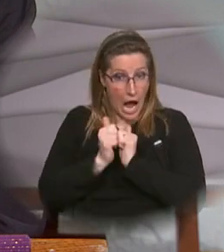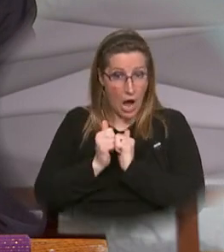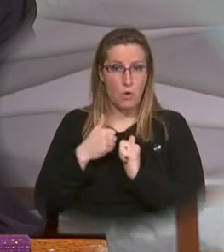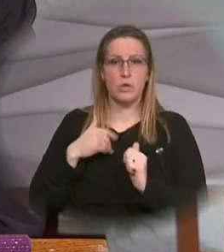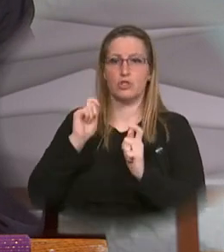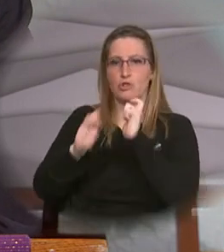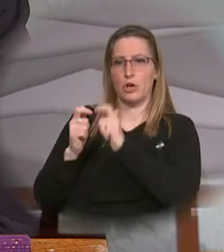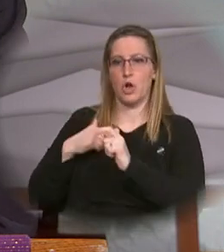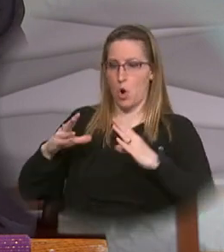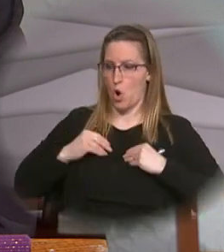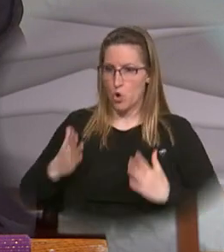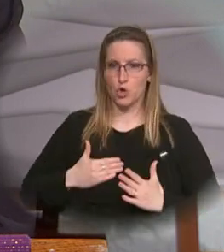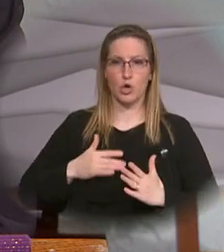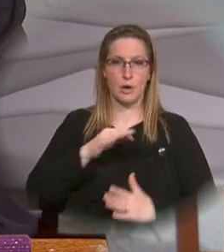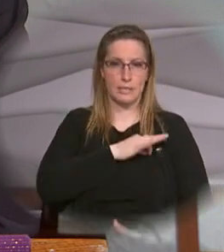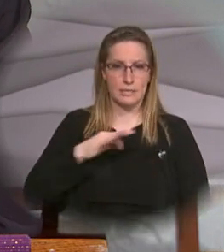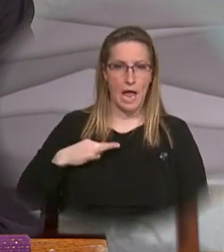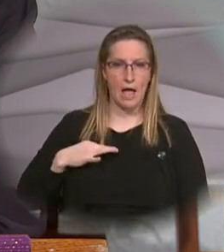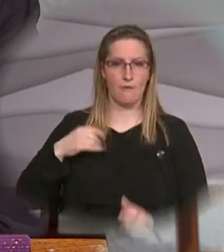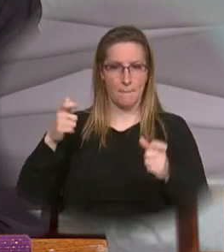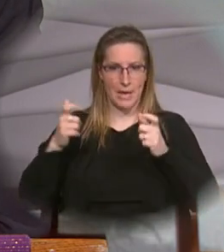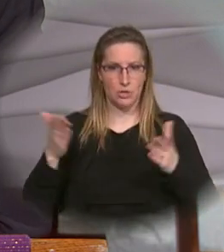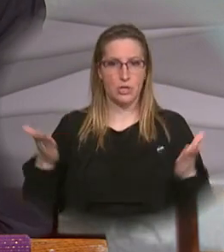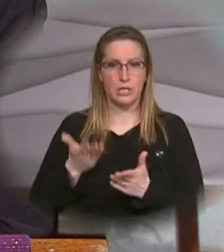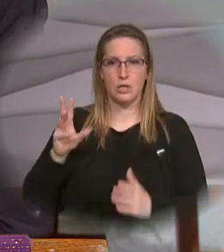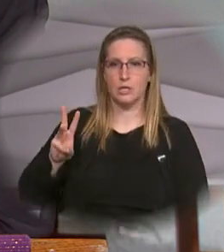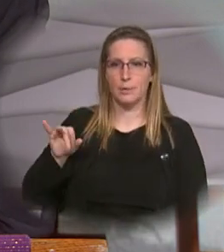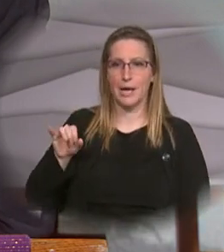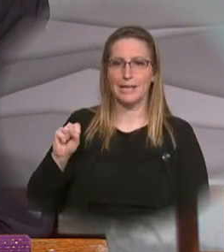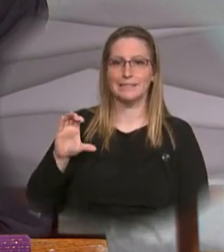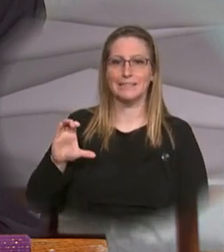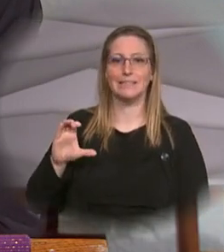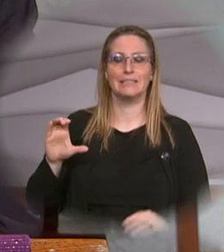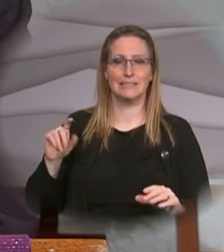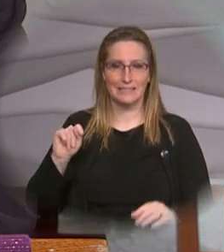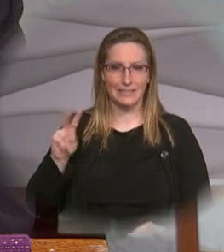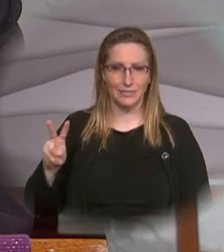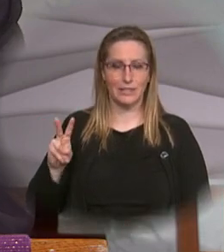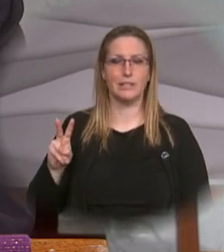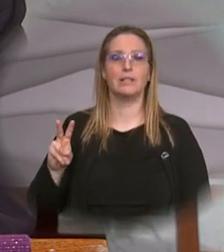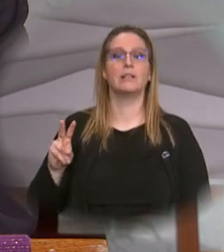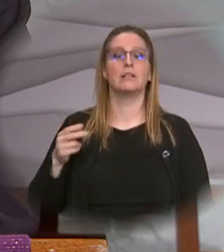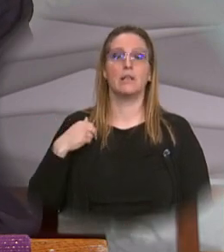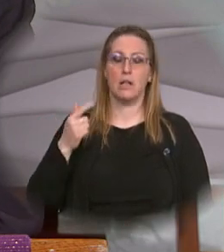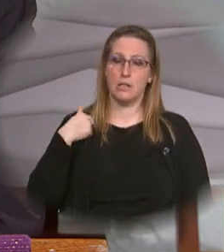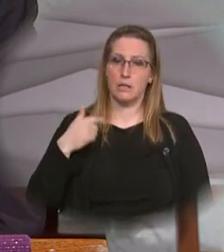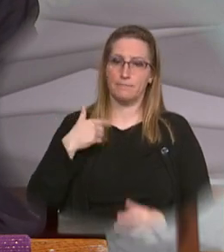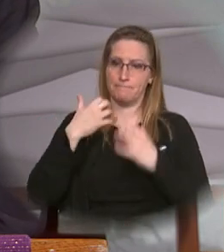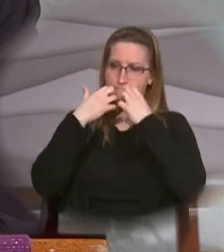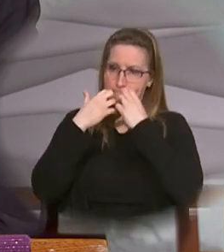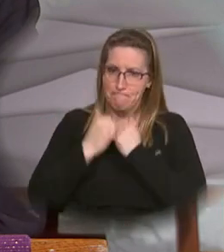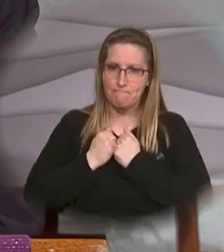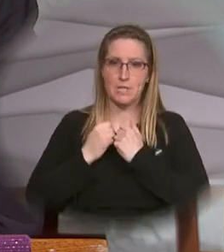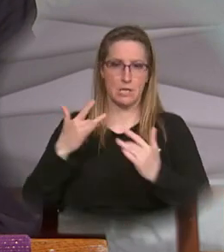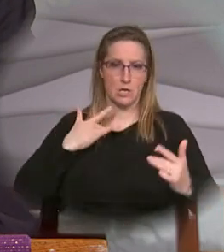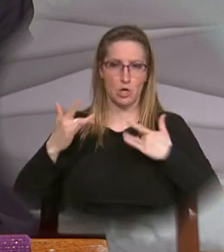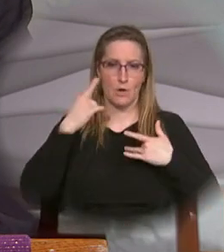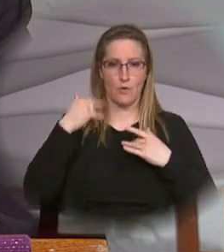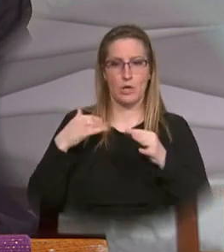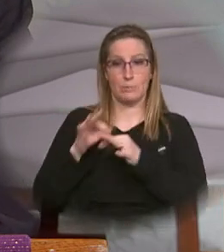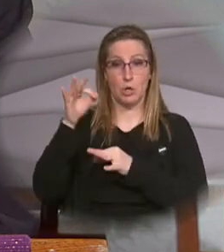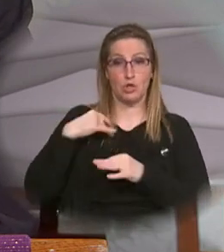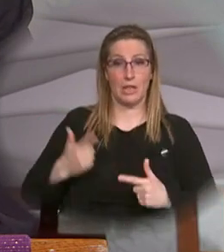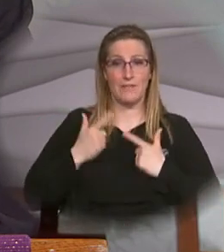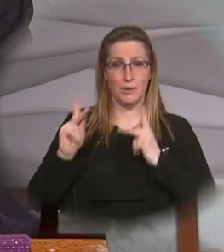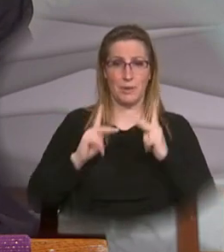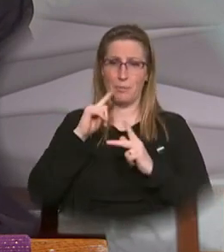the staff, and the management of WIC-TV, who share with the Apostolate a sincere concern for the spiritual lives of